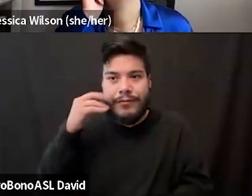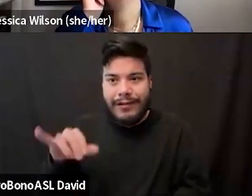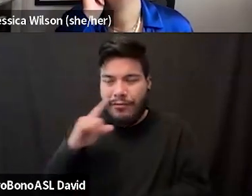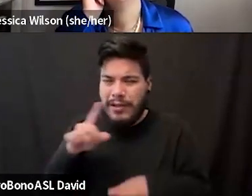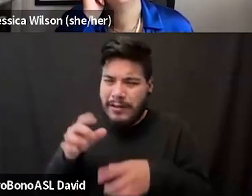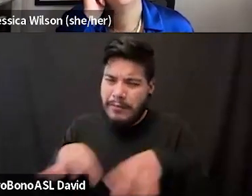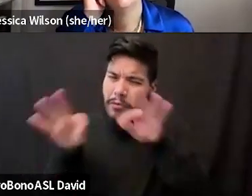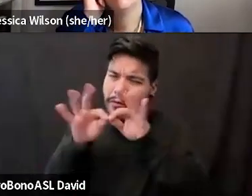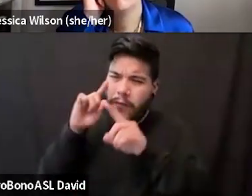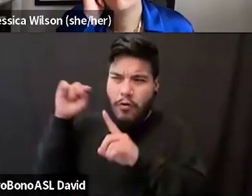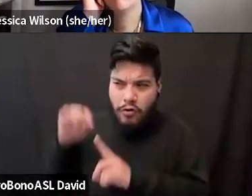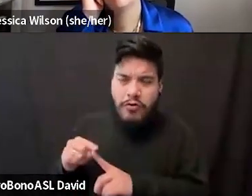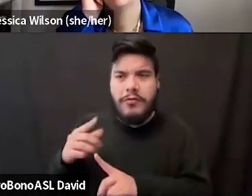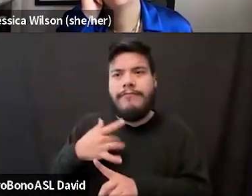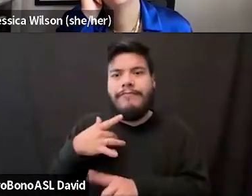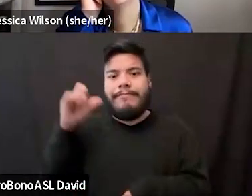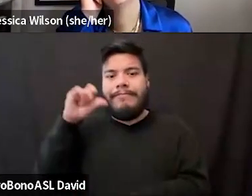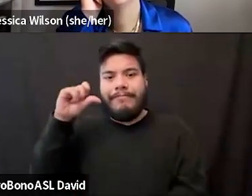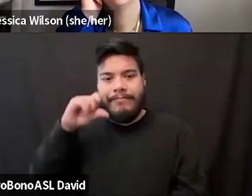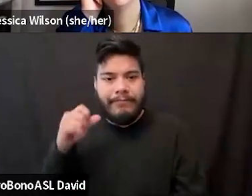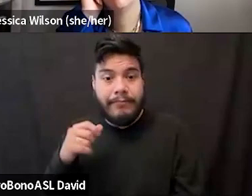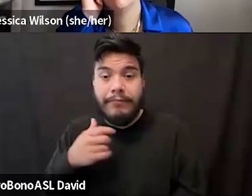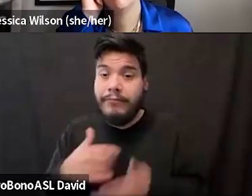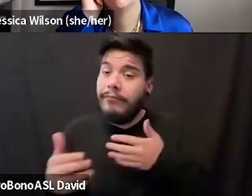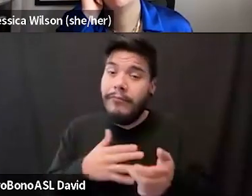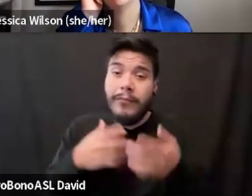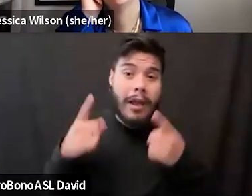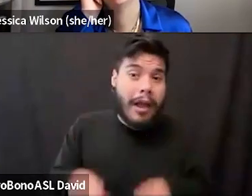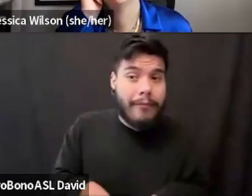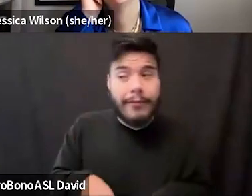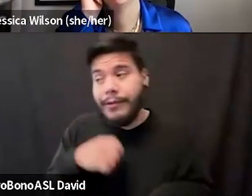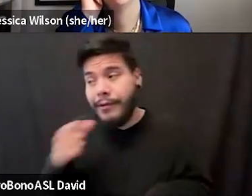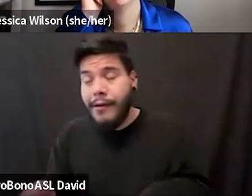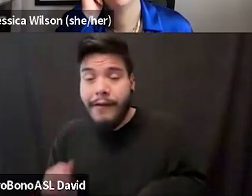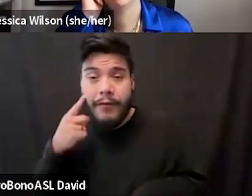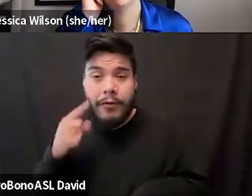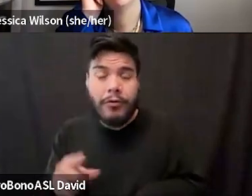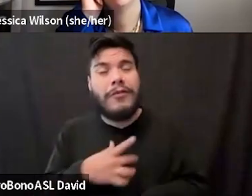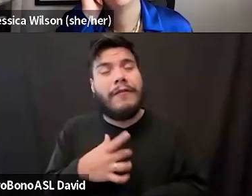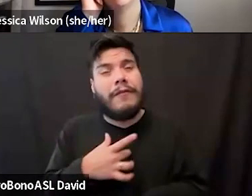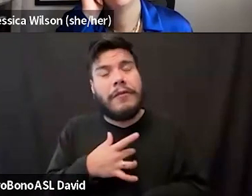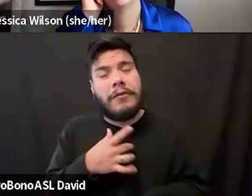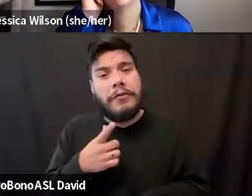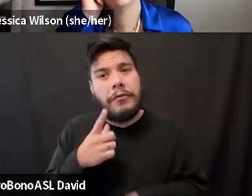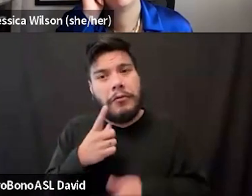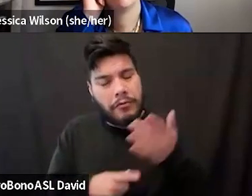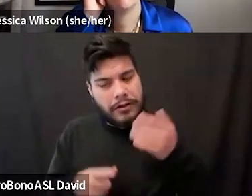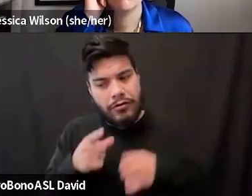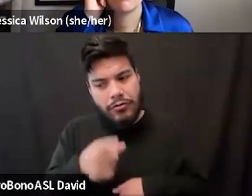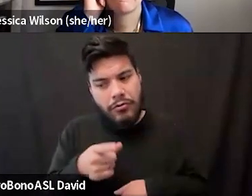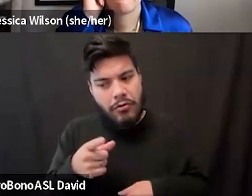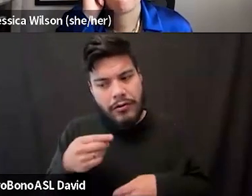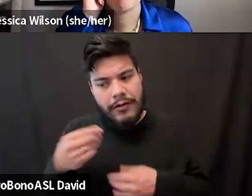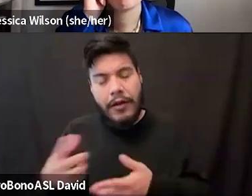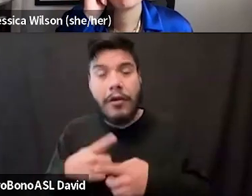to her to be an auntie. Uh, like whether you got that energy or not, like, do you feel a sense of like what you are giving, not just rewriting